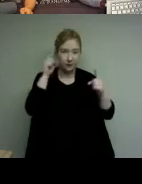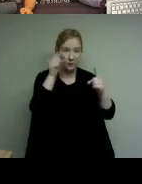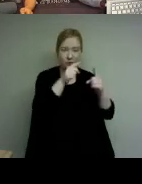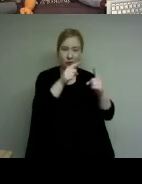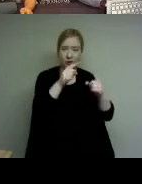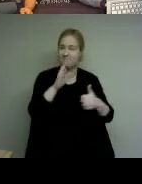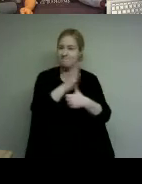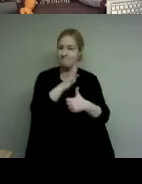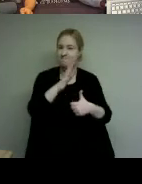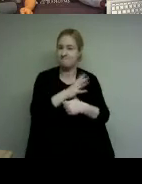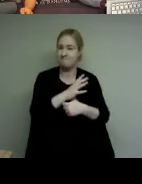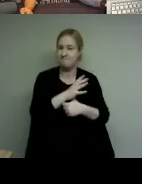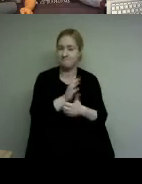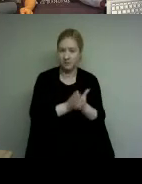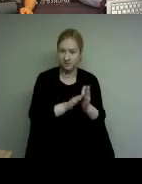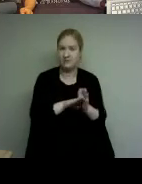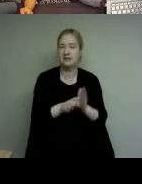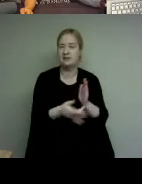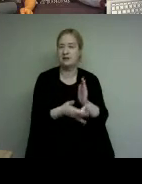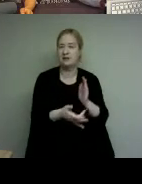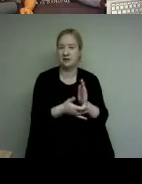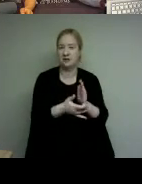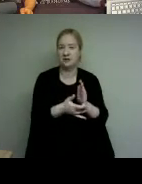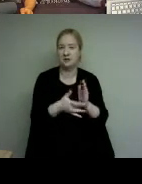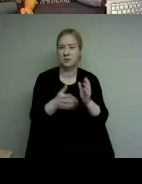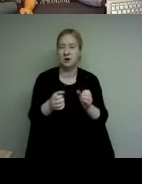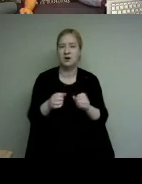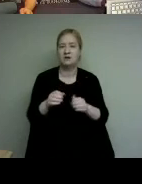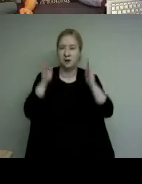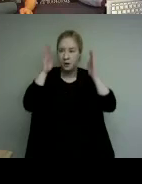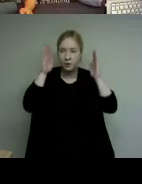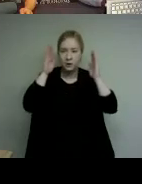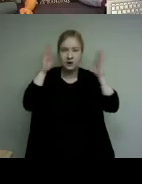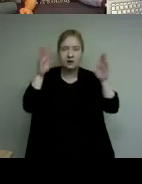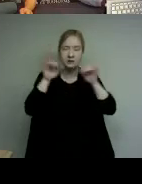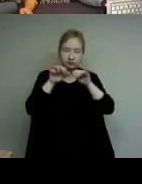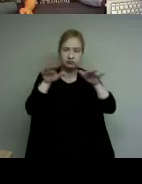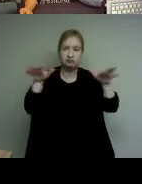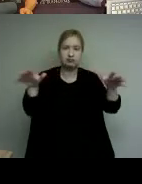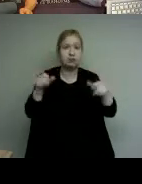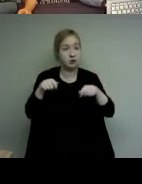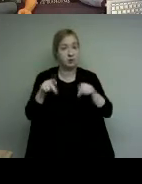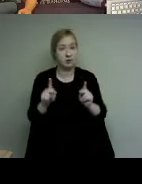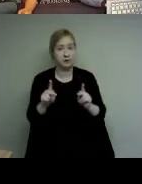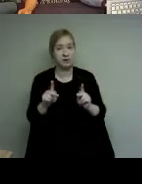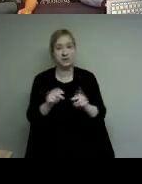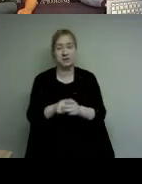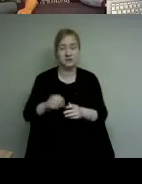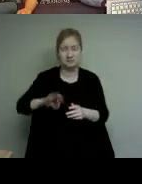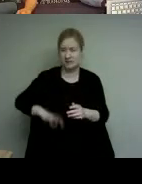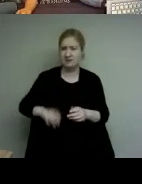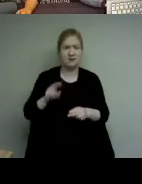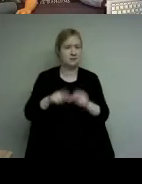this technology is to help create awareness of the opportunities in this five billion dollar industry